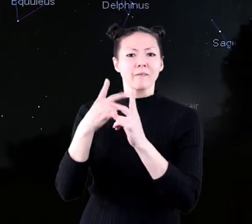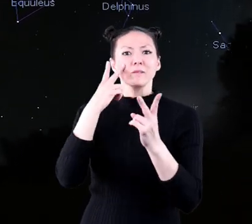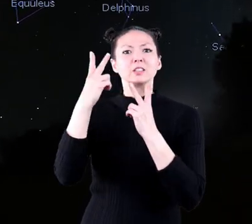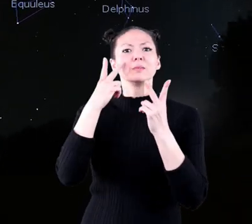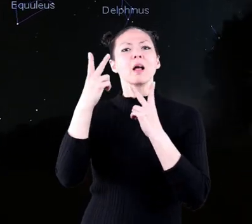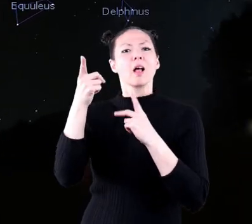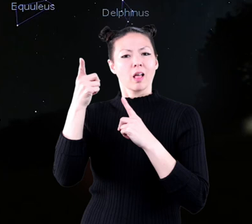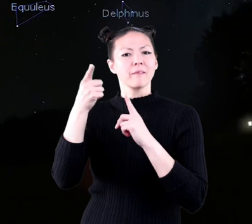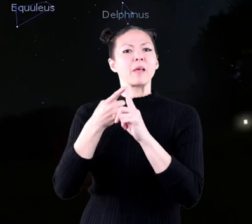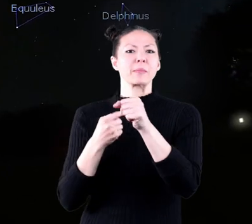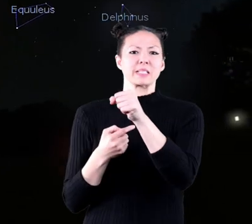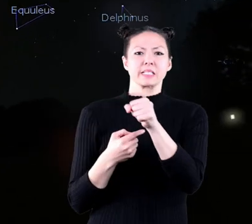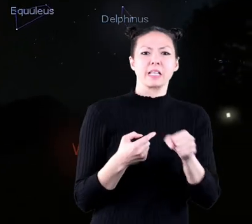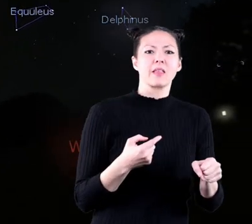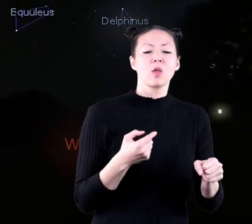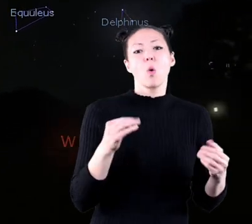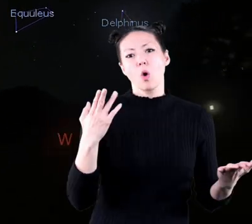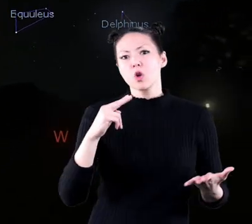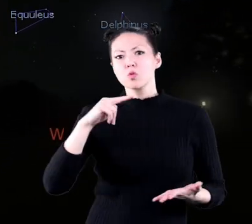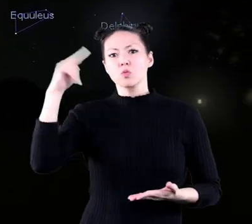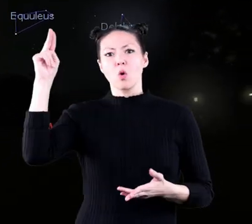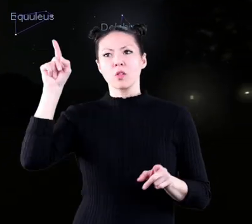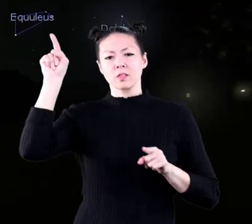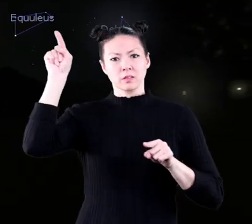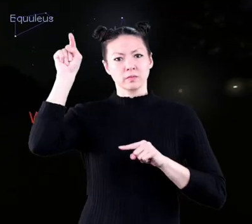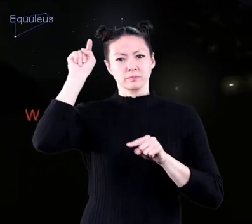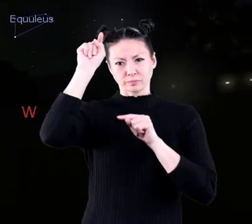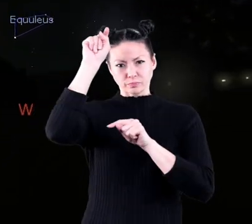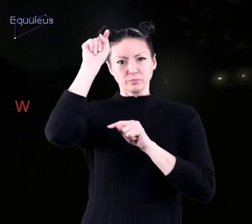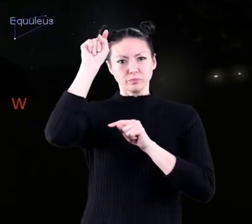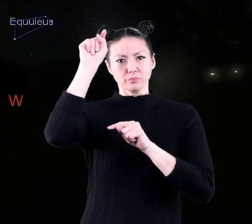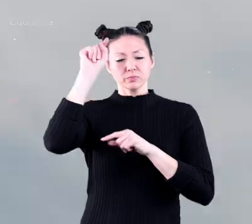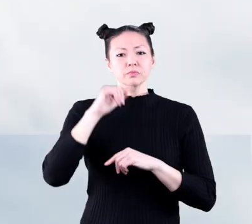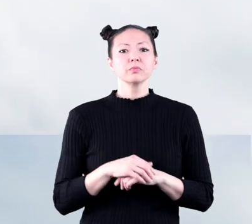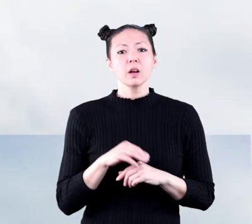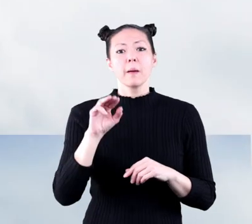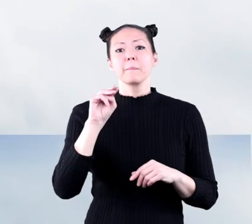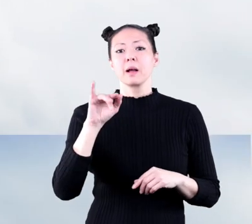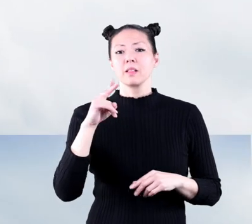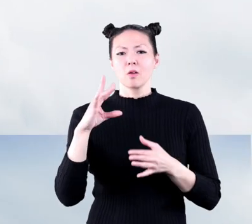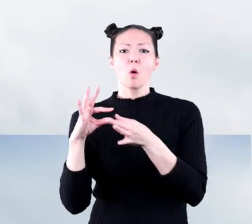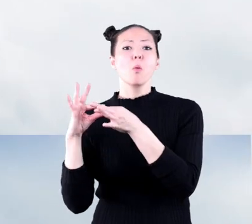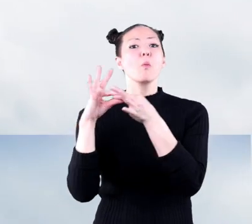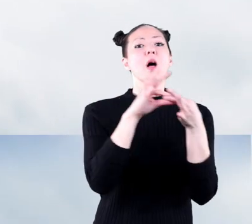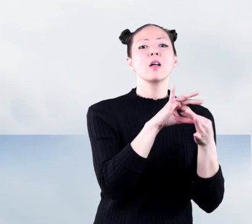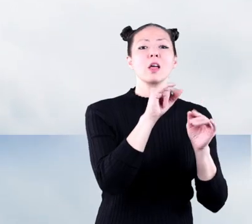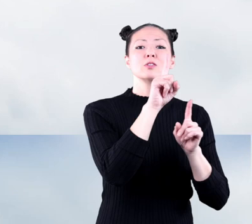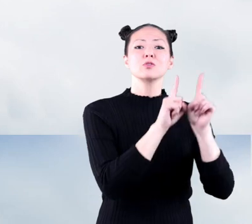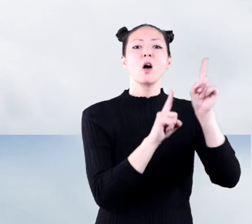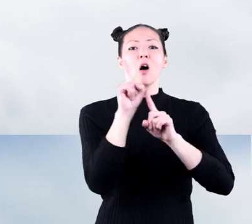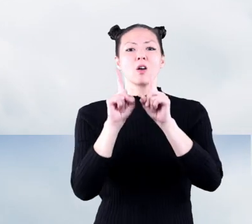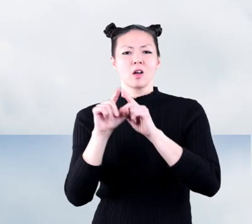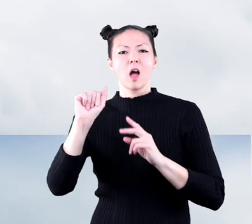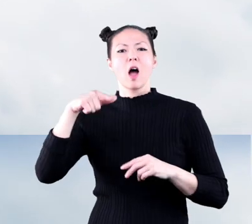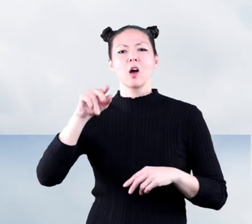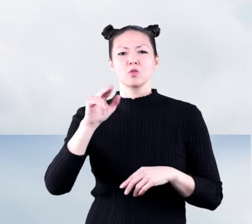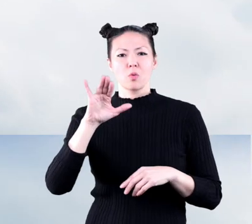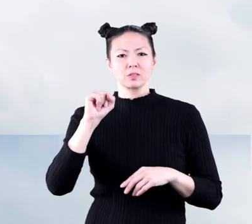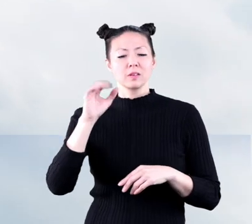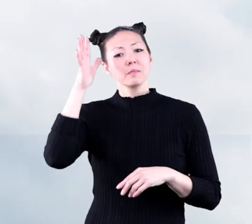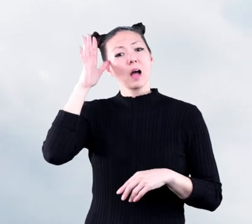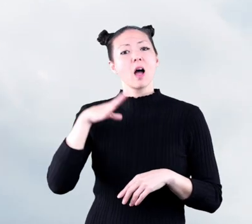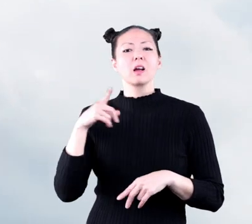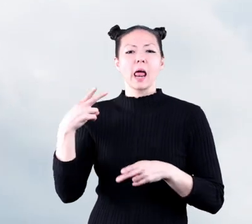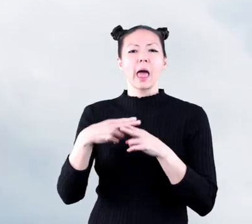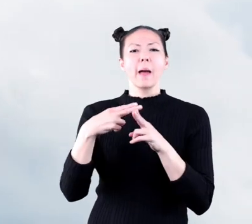is visible from either the southern or northern hemispheres. The myth related to the constellation Aquarius is